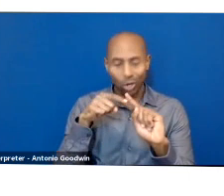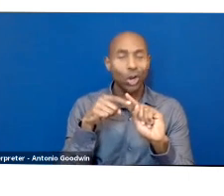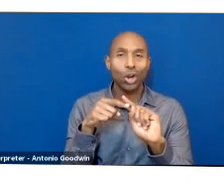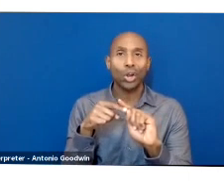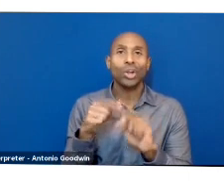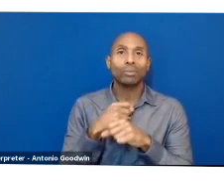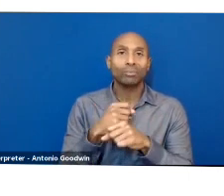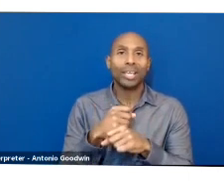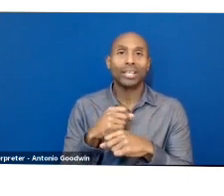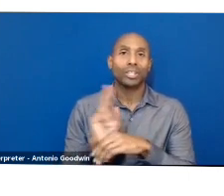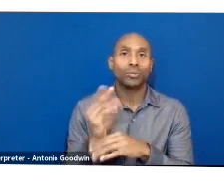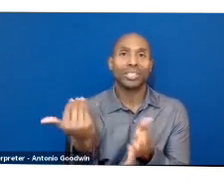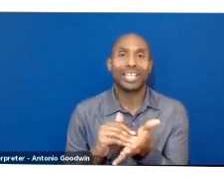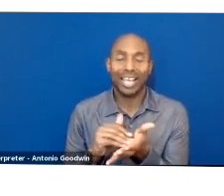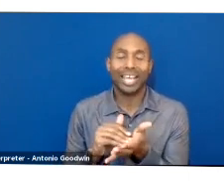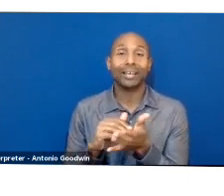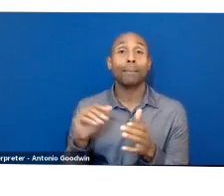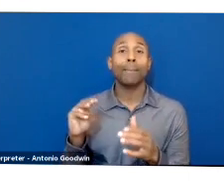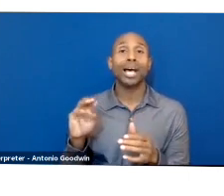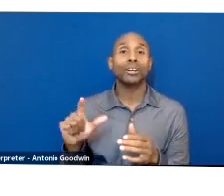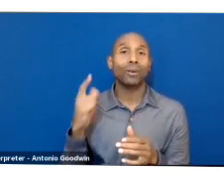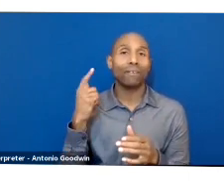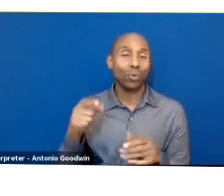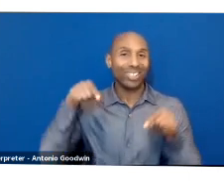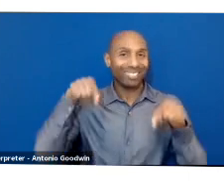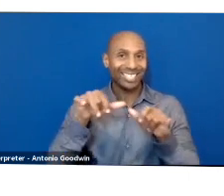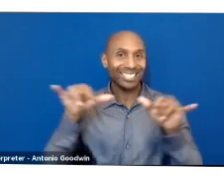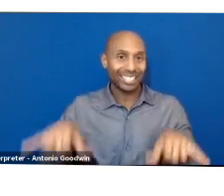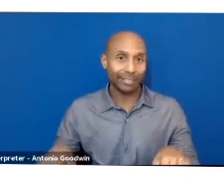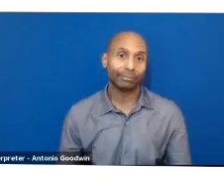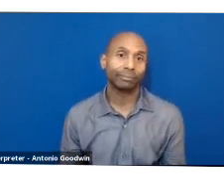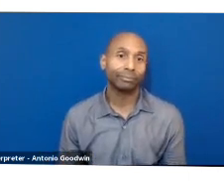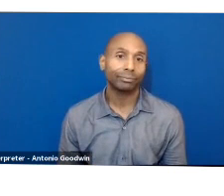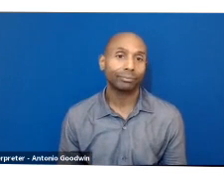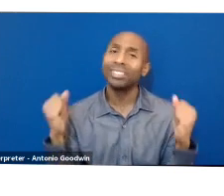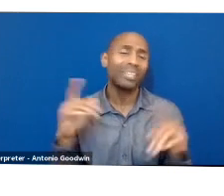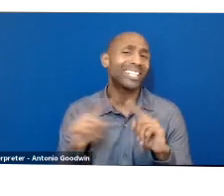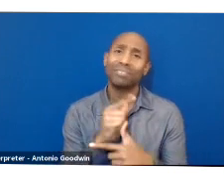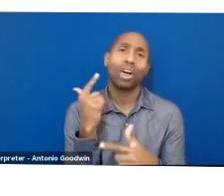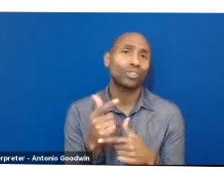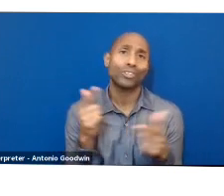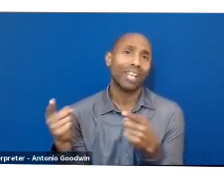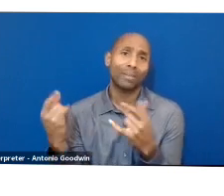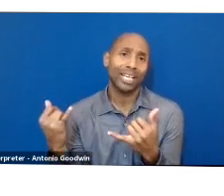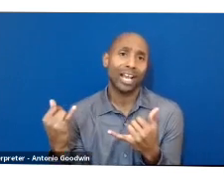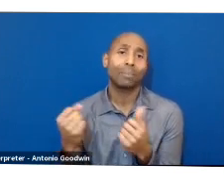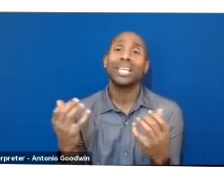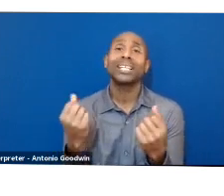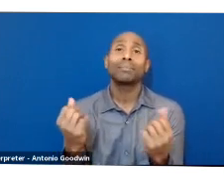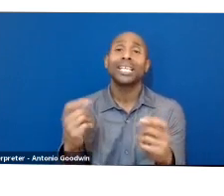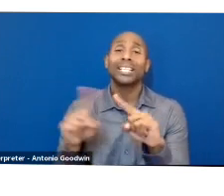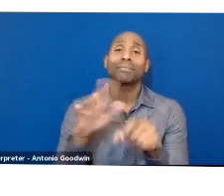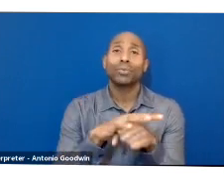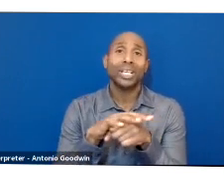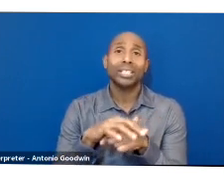fiber and textile systems. So there are so many regenerative fashion alternatives happening in regions around the world right